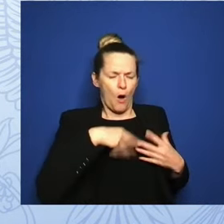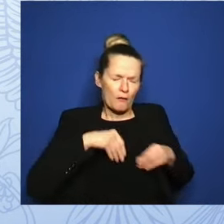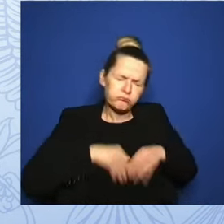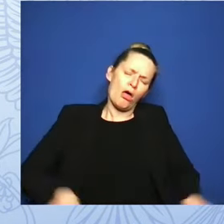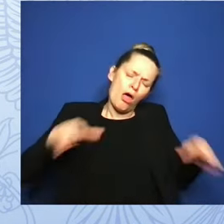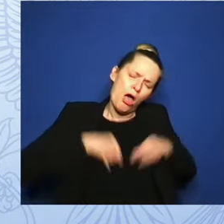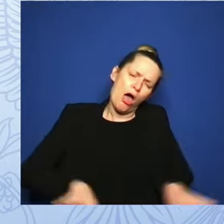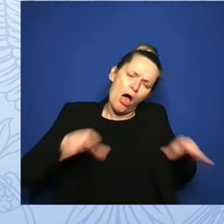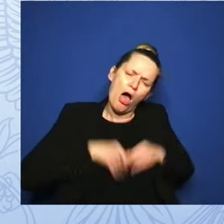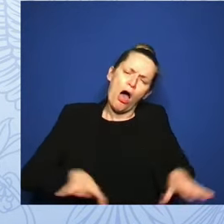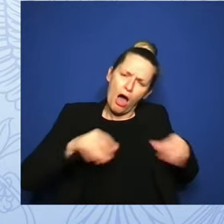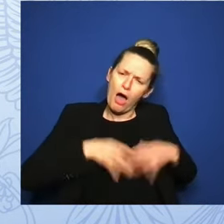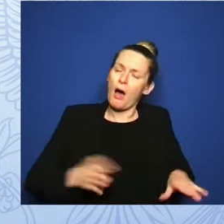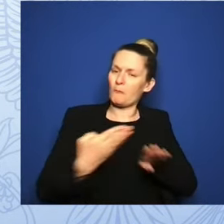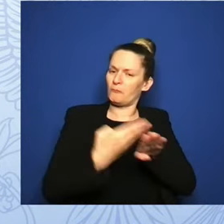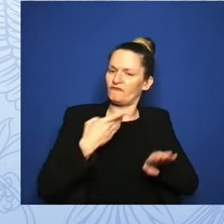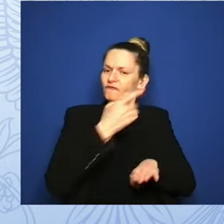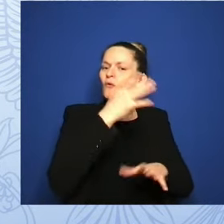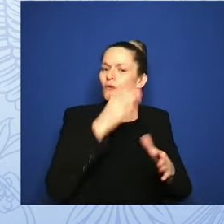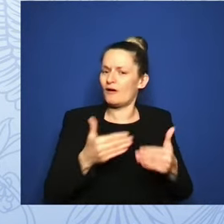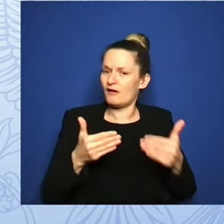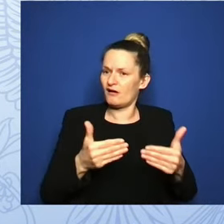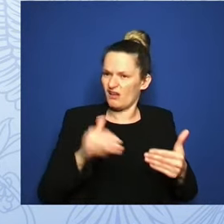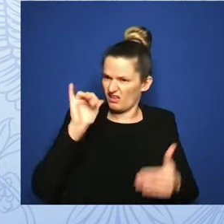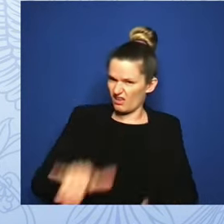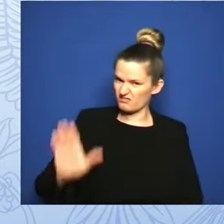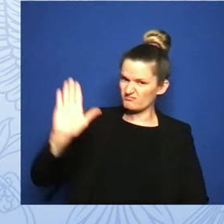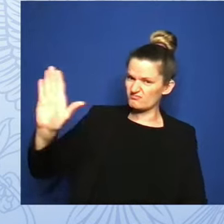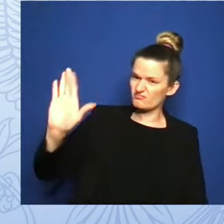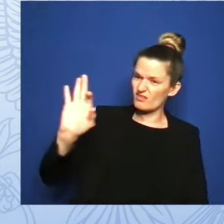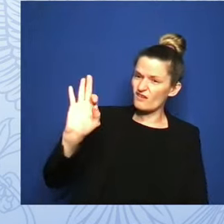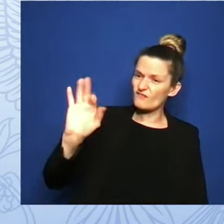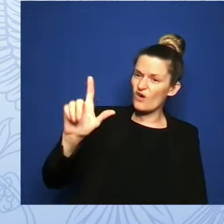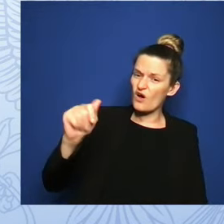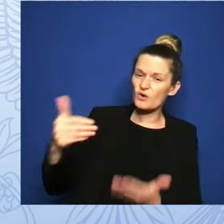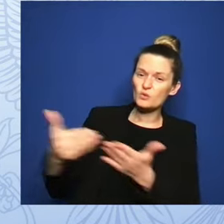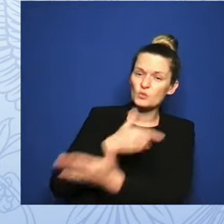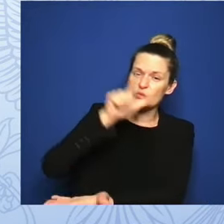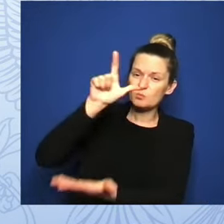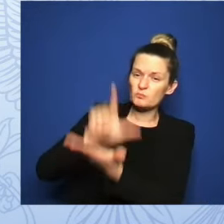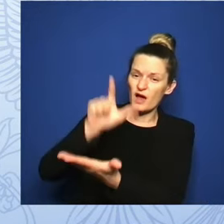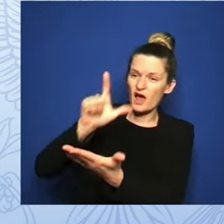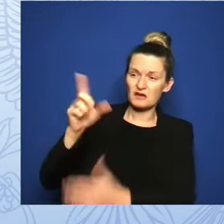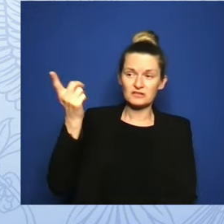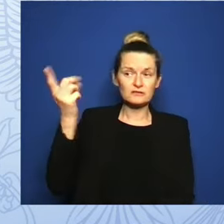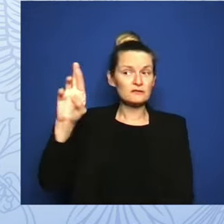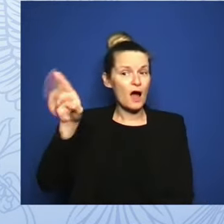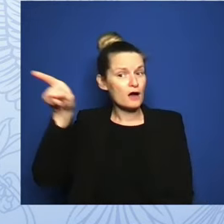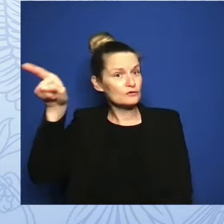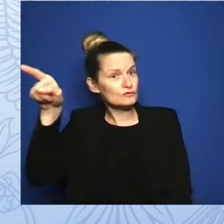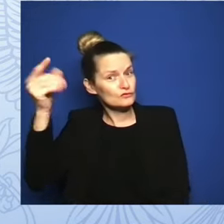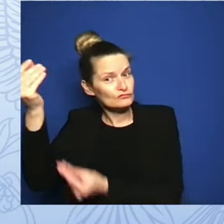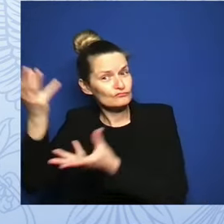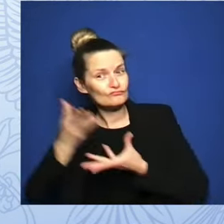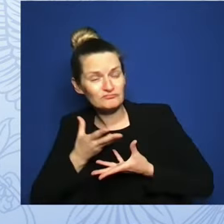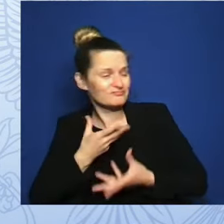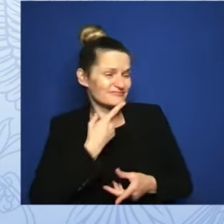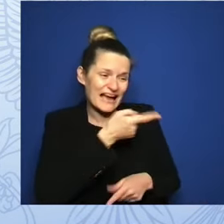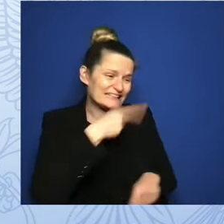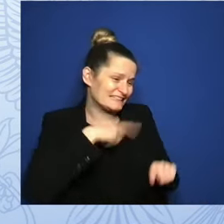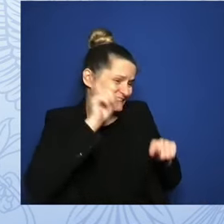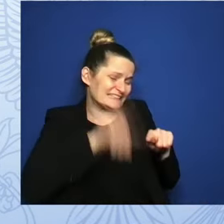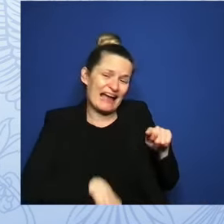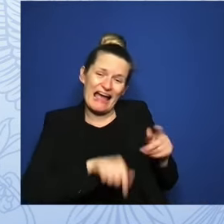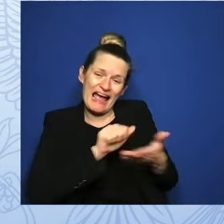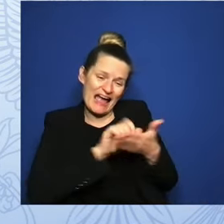very different for me. Doctors said my only option was to wait and see. Because she was beyond 15 weeks and there was